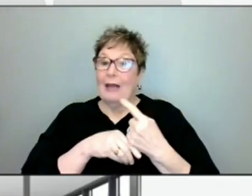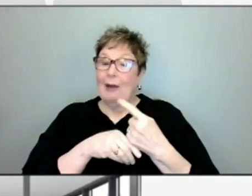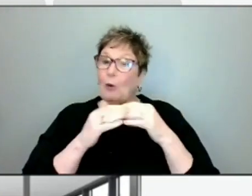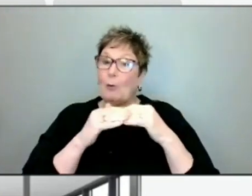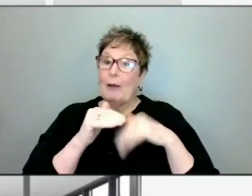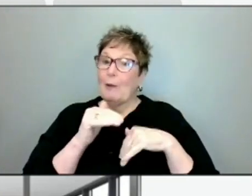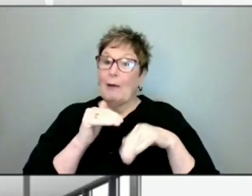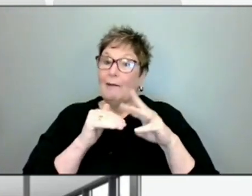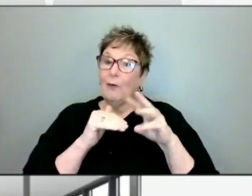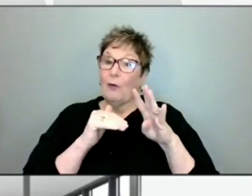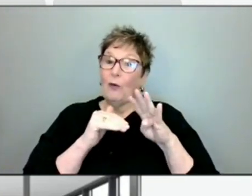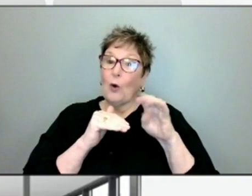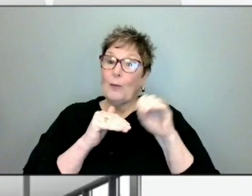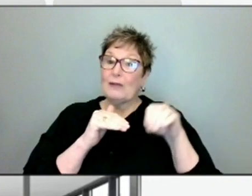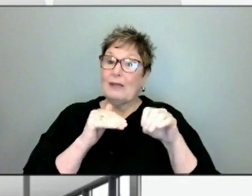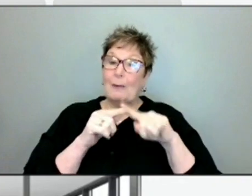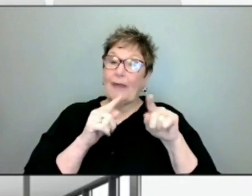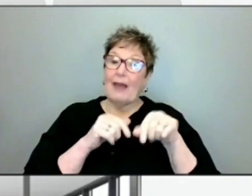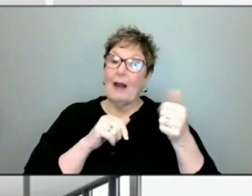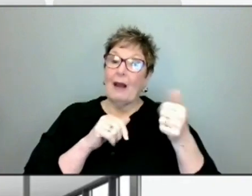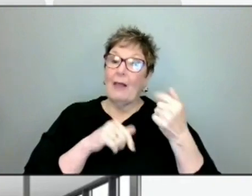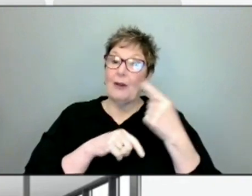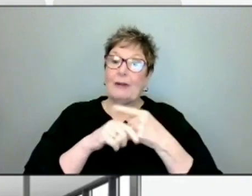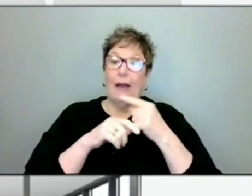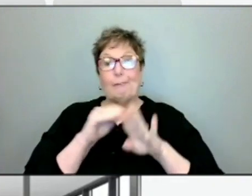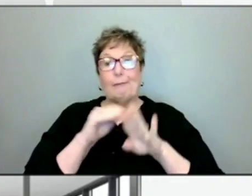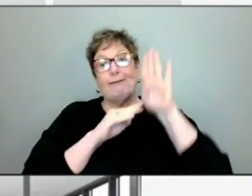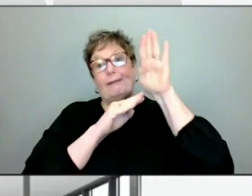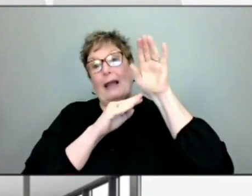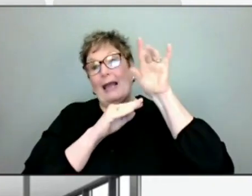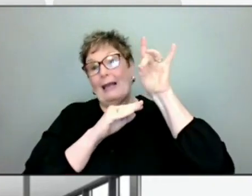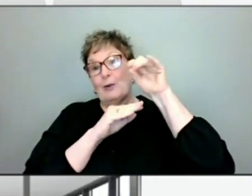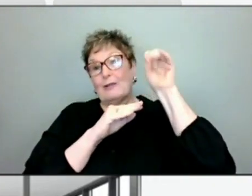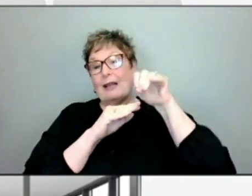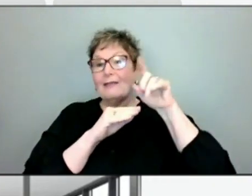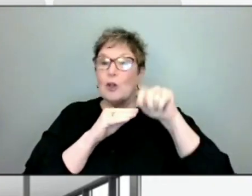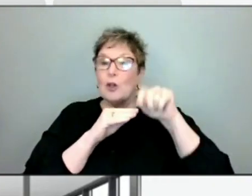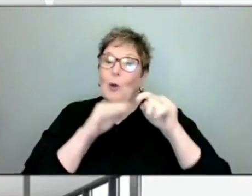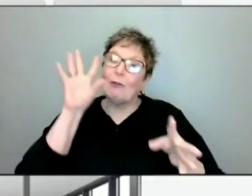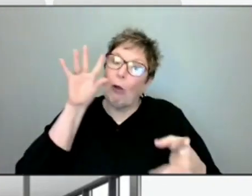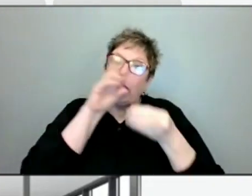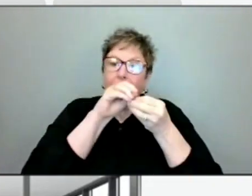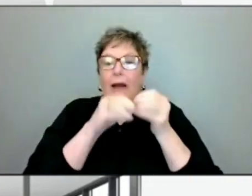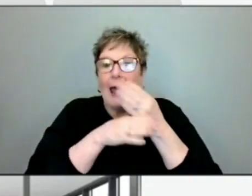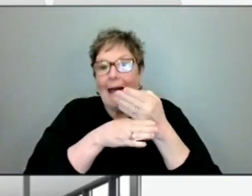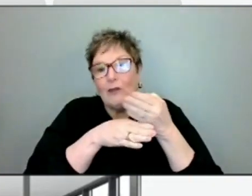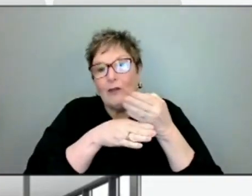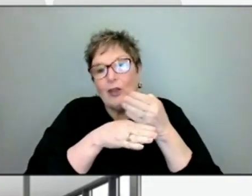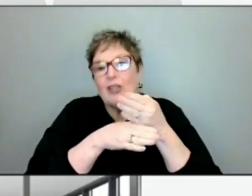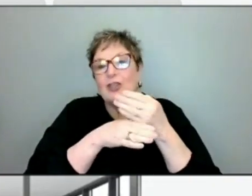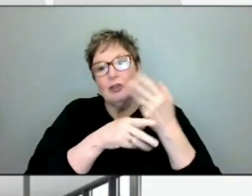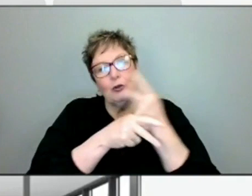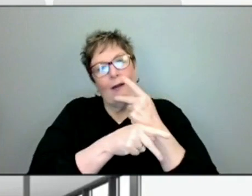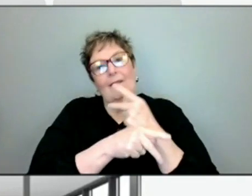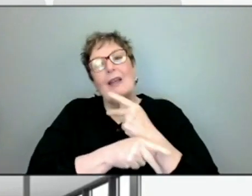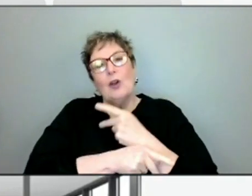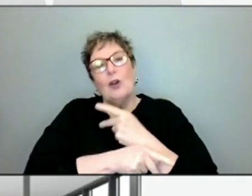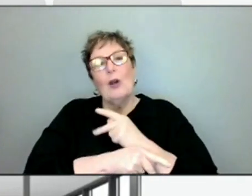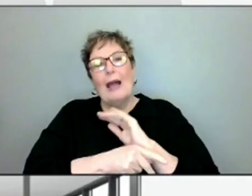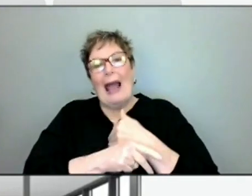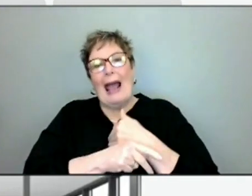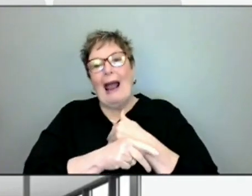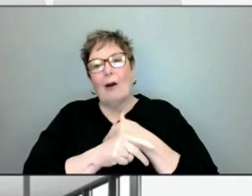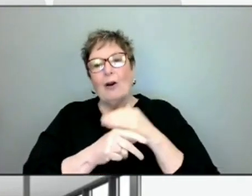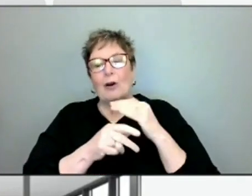4%. And on another day, we may be above 8%. So we look at averages to try to figure out where we are